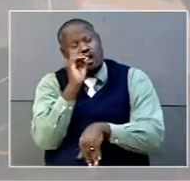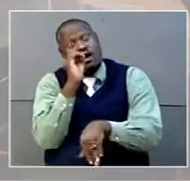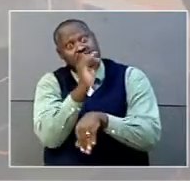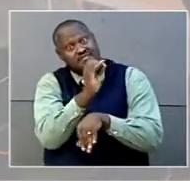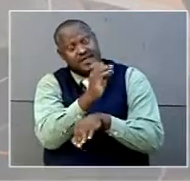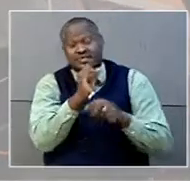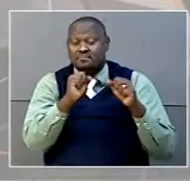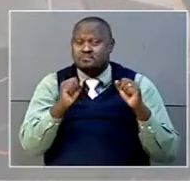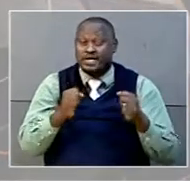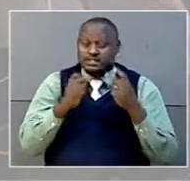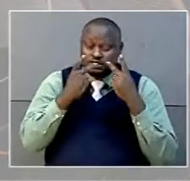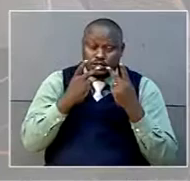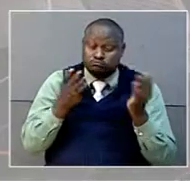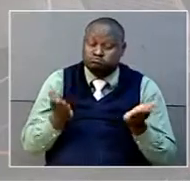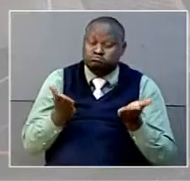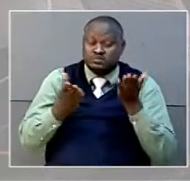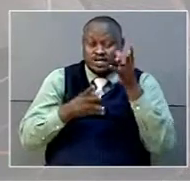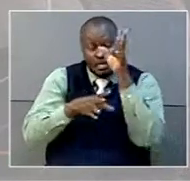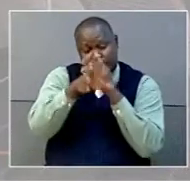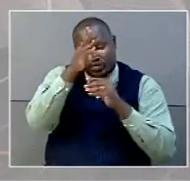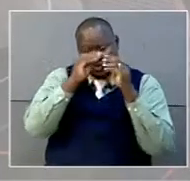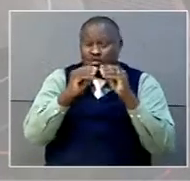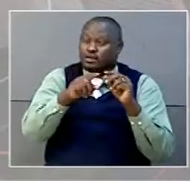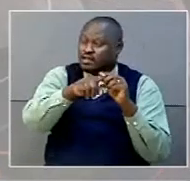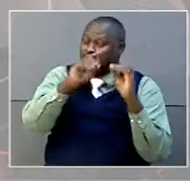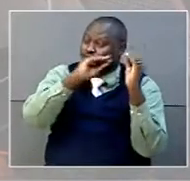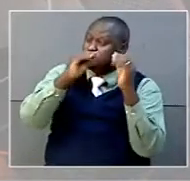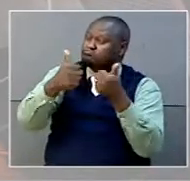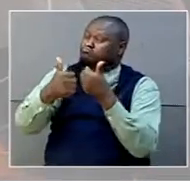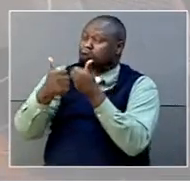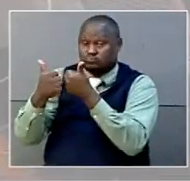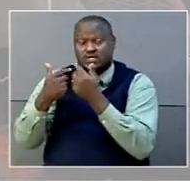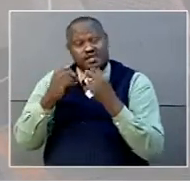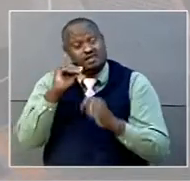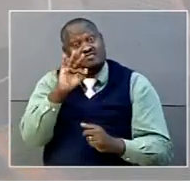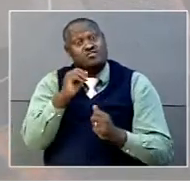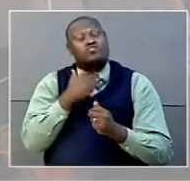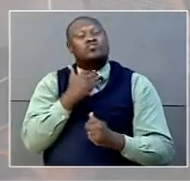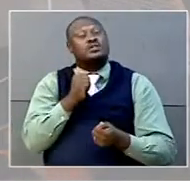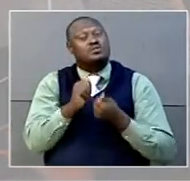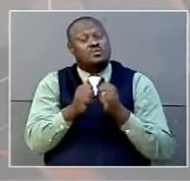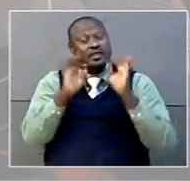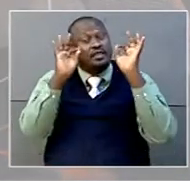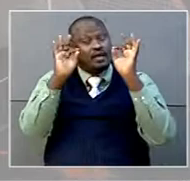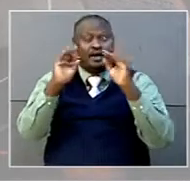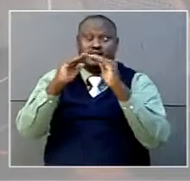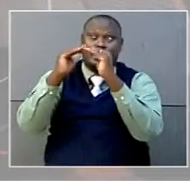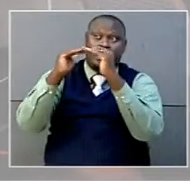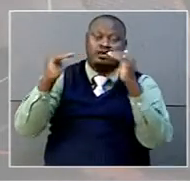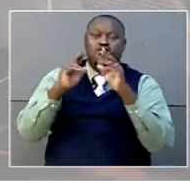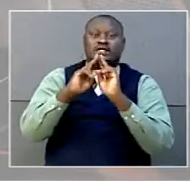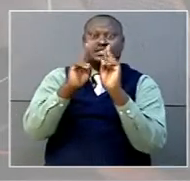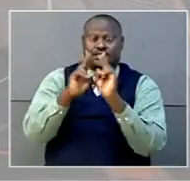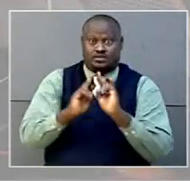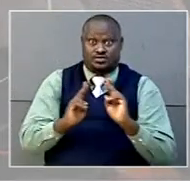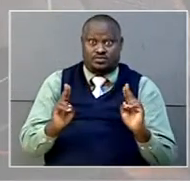impart quality and relevant education to learners in order to compete favorably on the international job